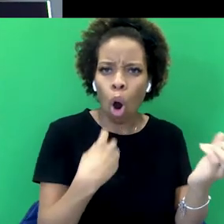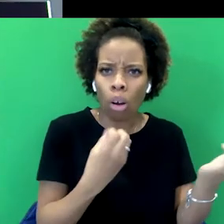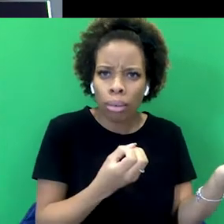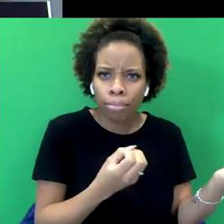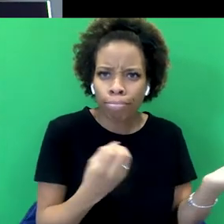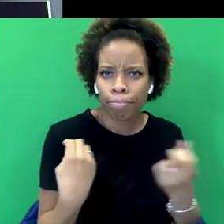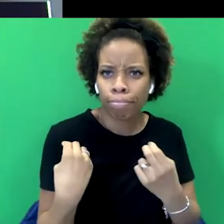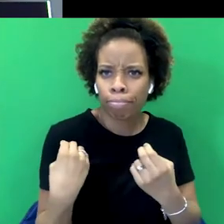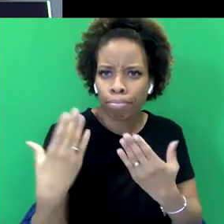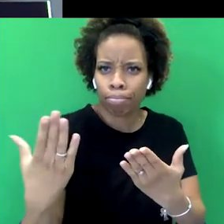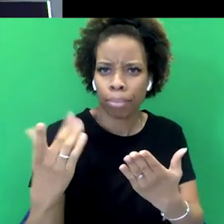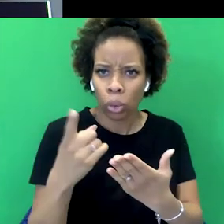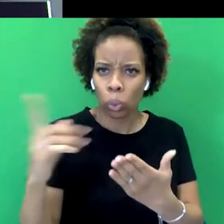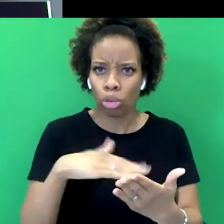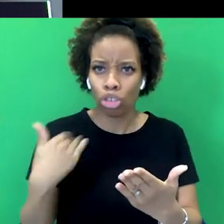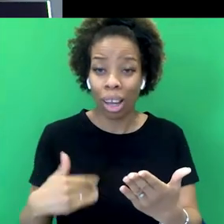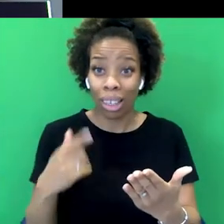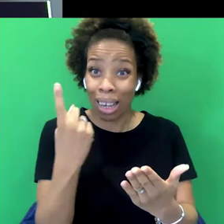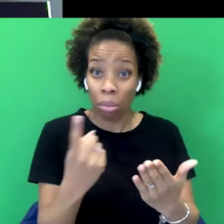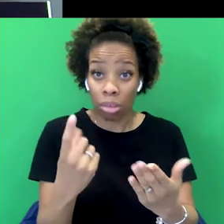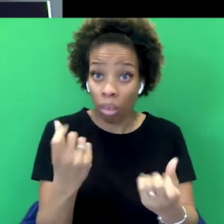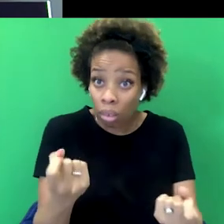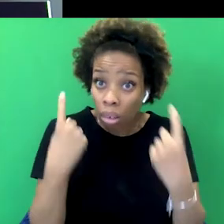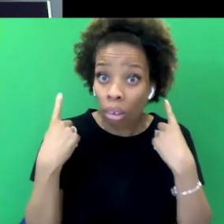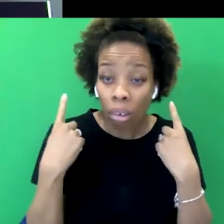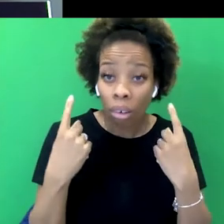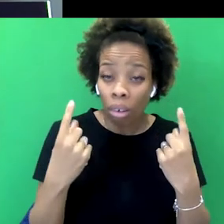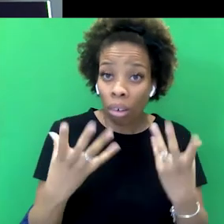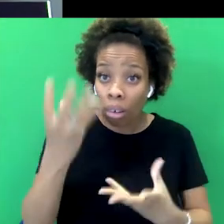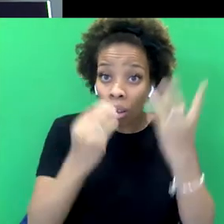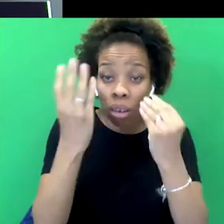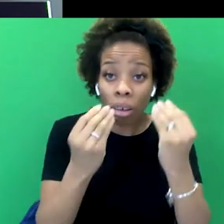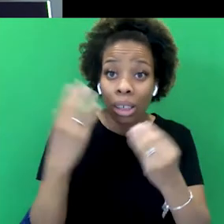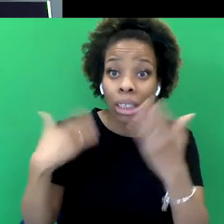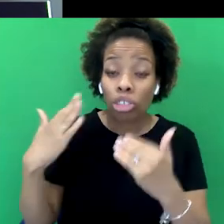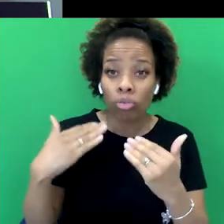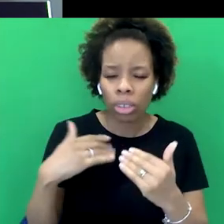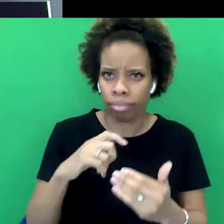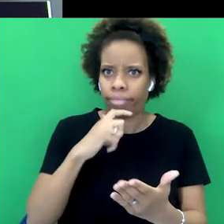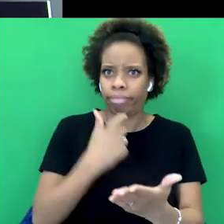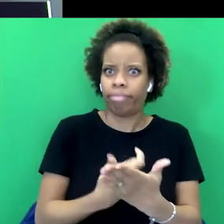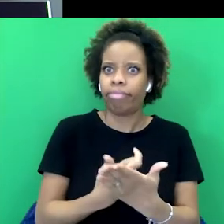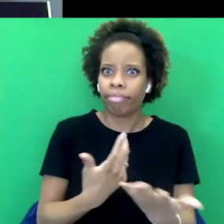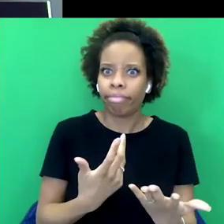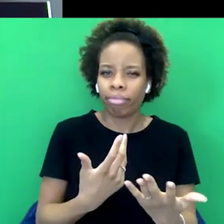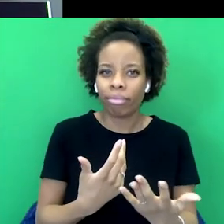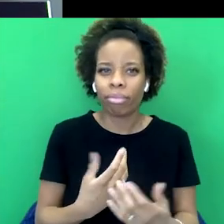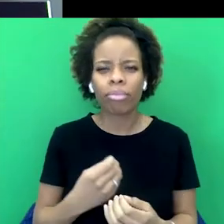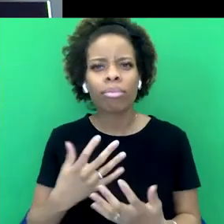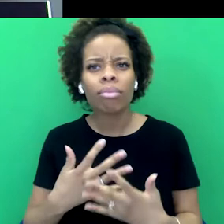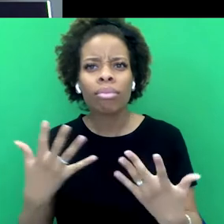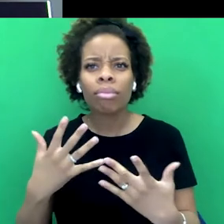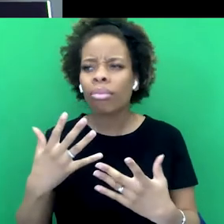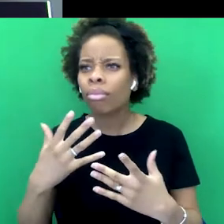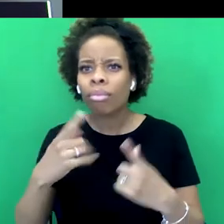really understand the history, which is incredible when you think about it. A lot of research shows that actually the level of knowledge is very low in